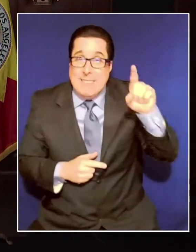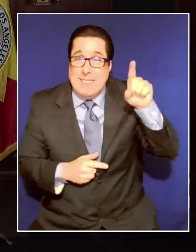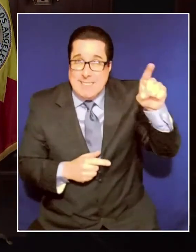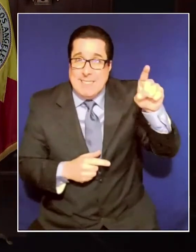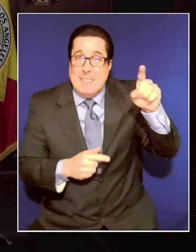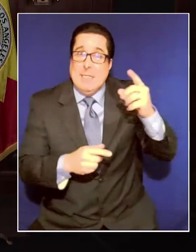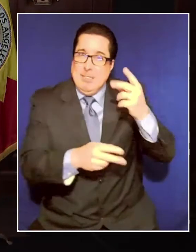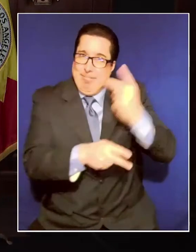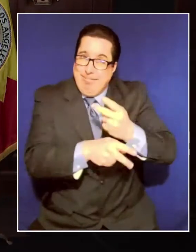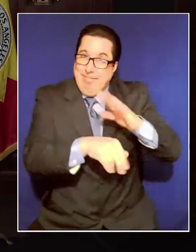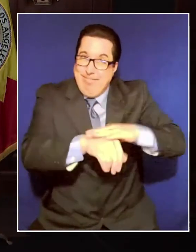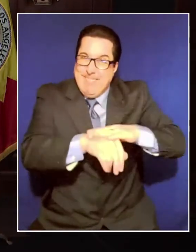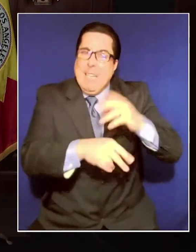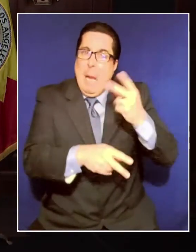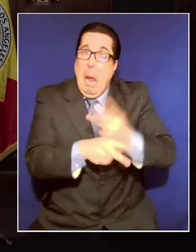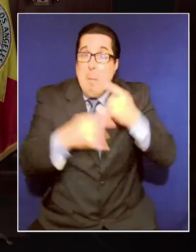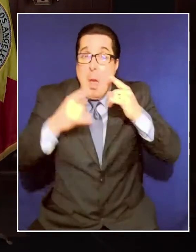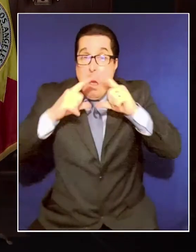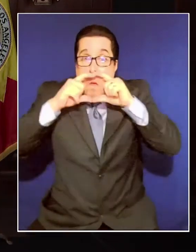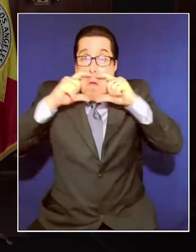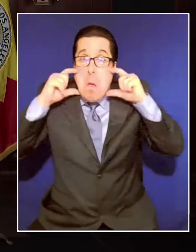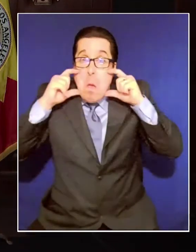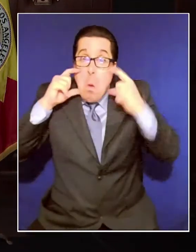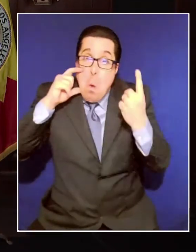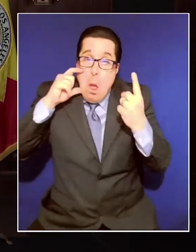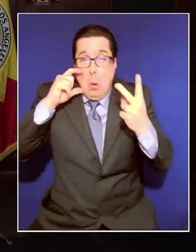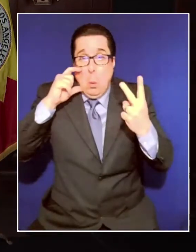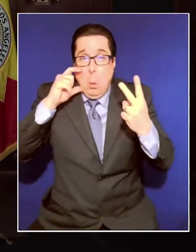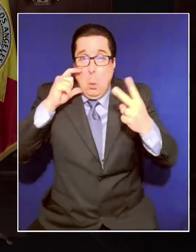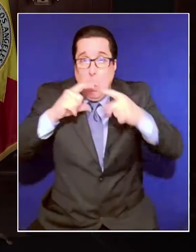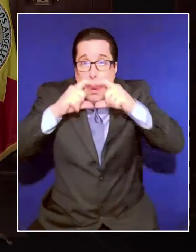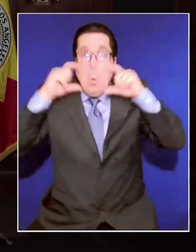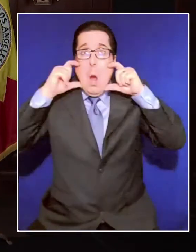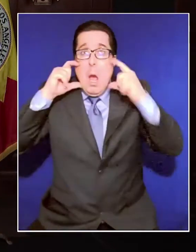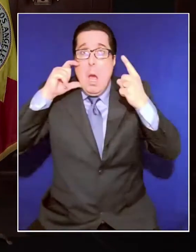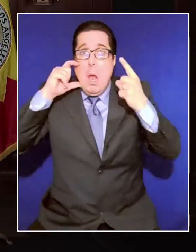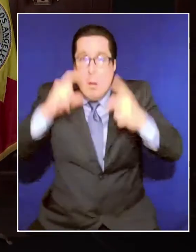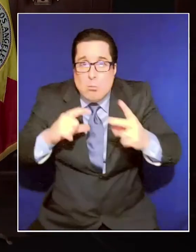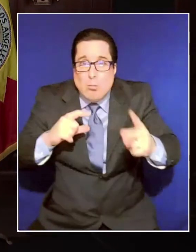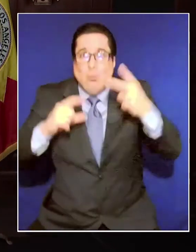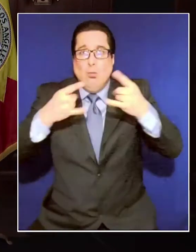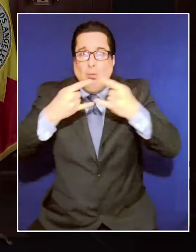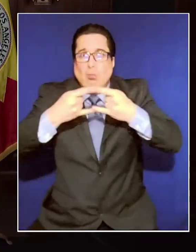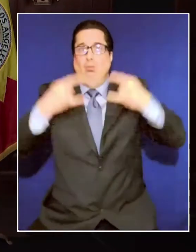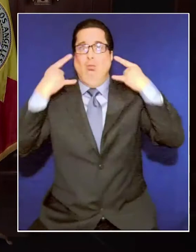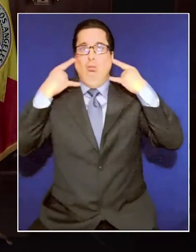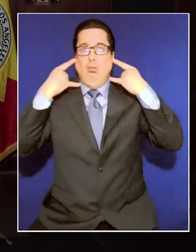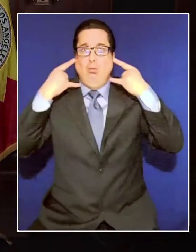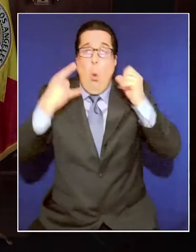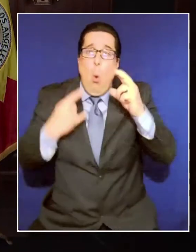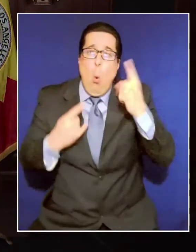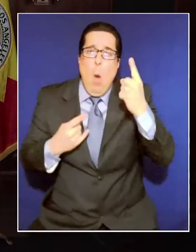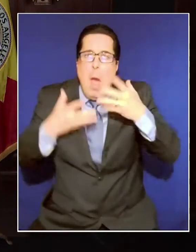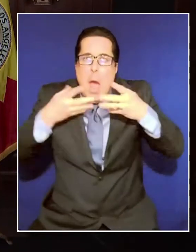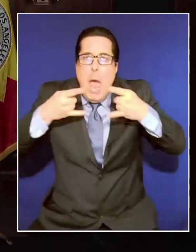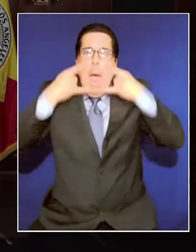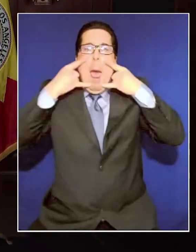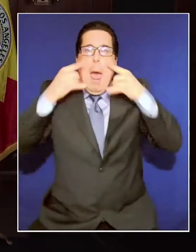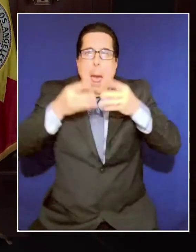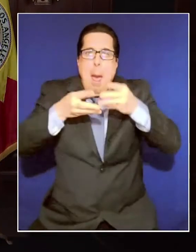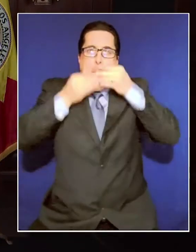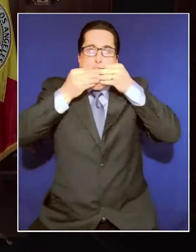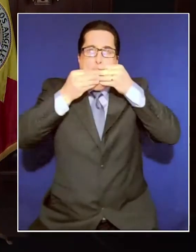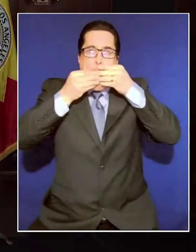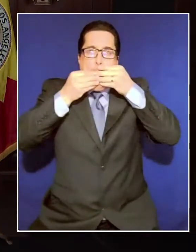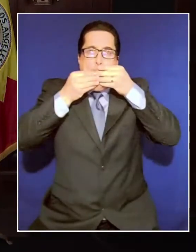masks is a simple measure that could prevent more than 95 percent of transmission or make sure it's one with a tight seal. And keep your distance and